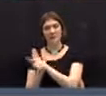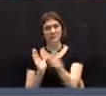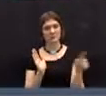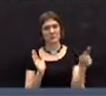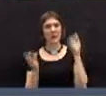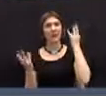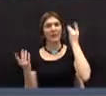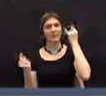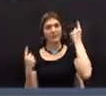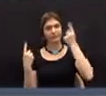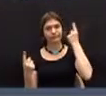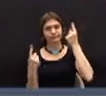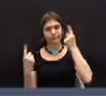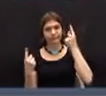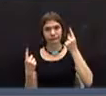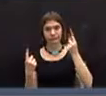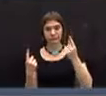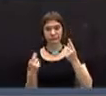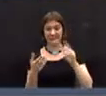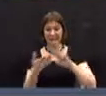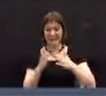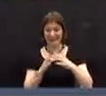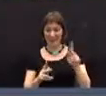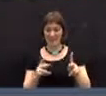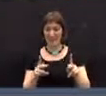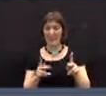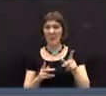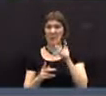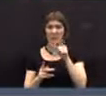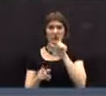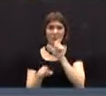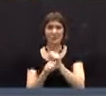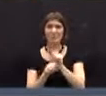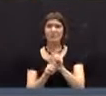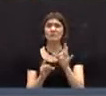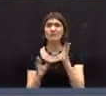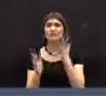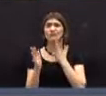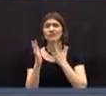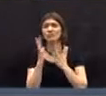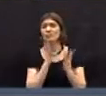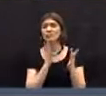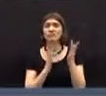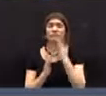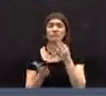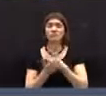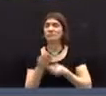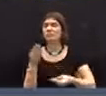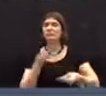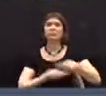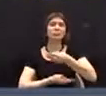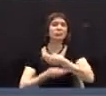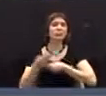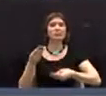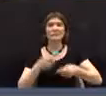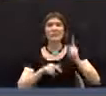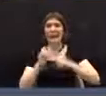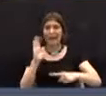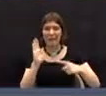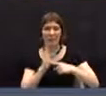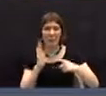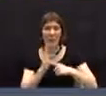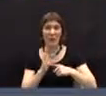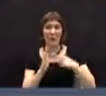the people in town who have less financial means and resources at hand who are being